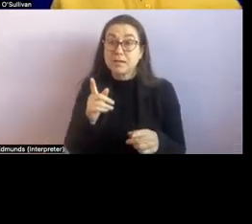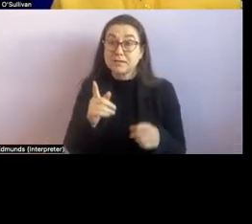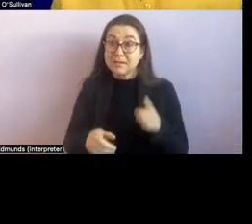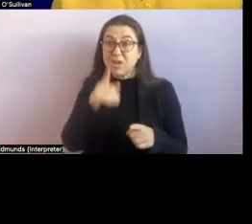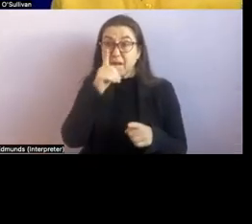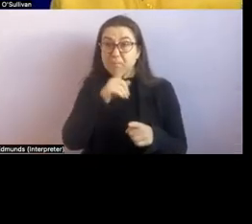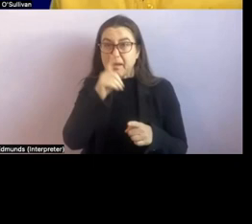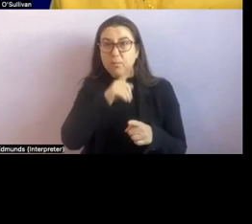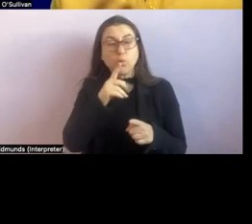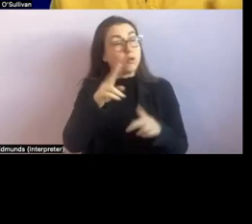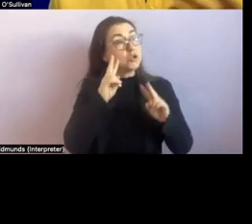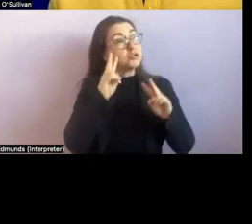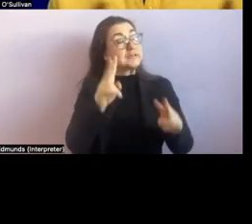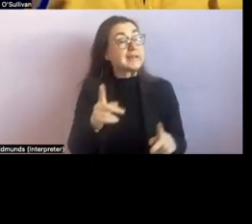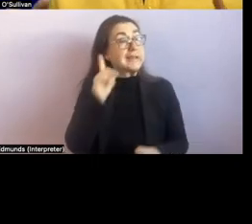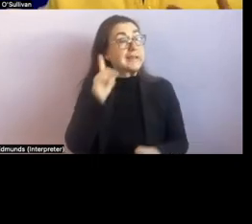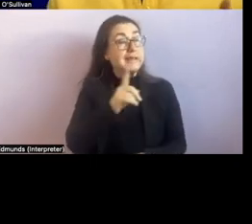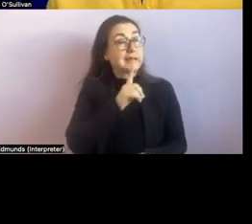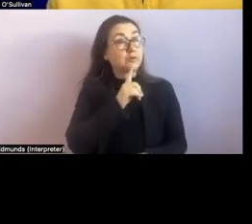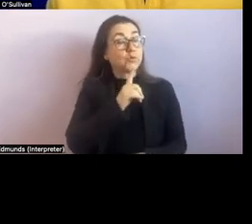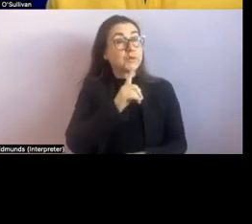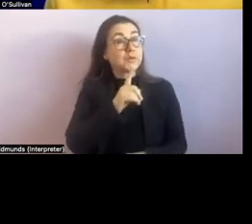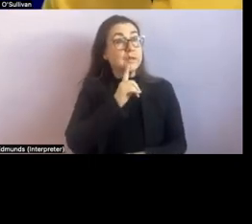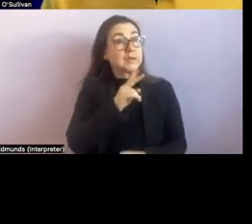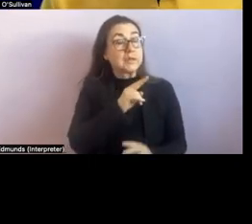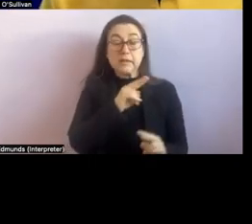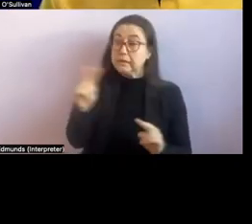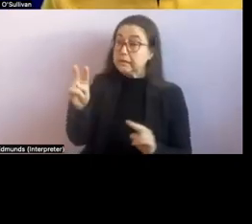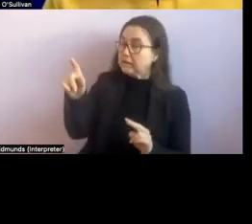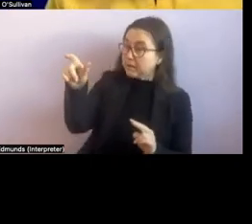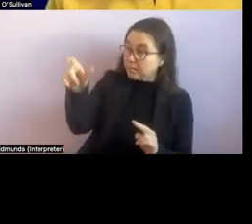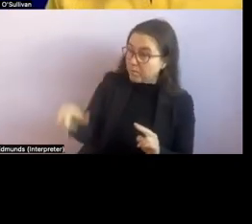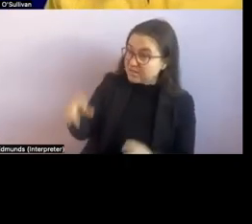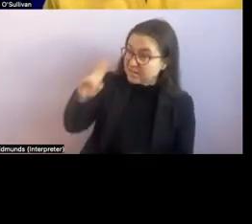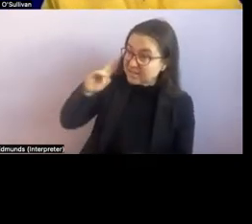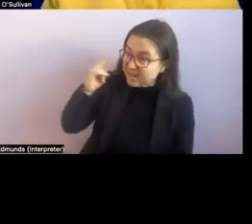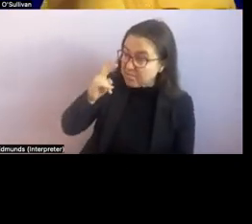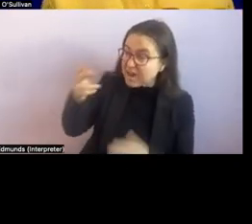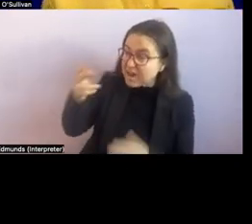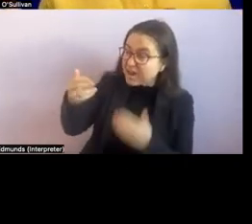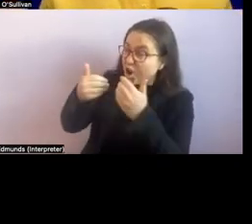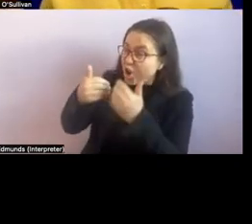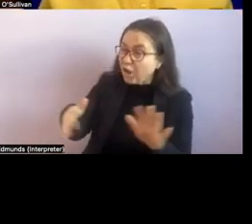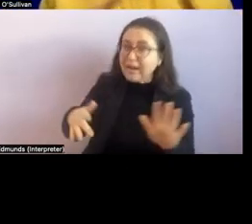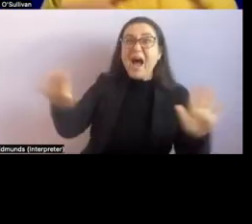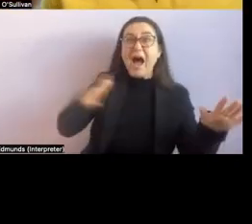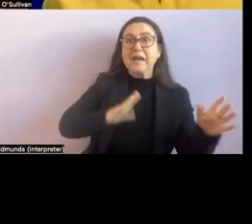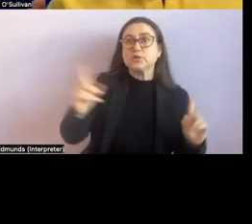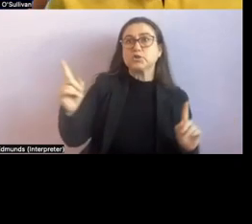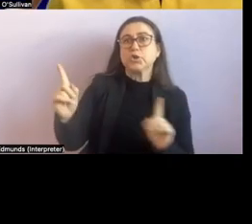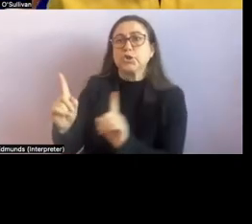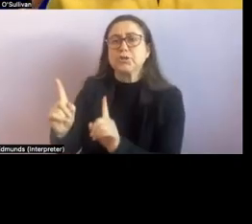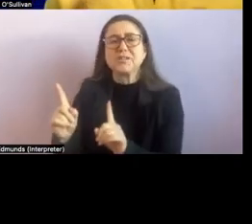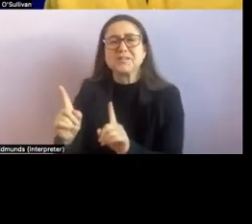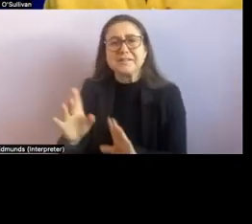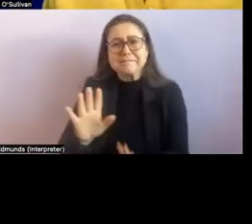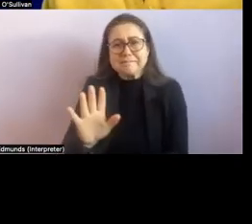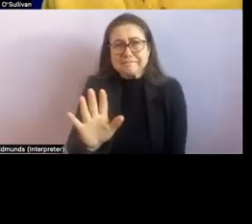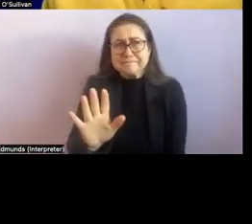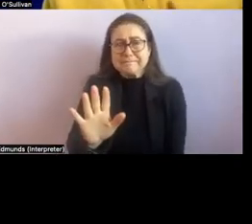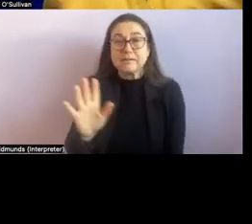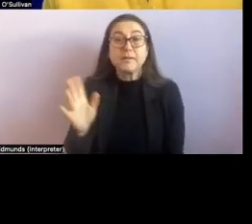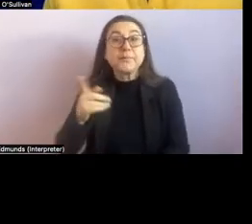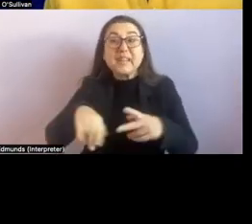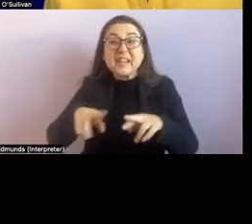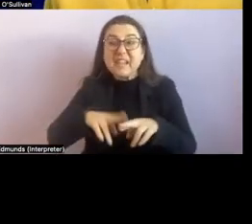they're lost um and feel like that that's something that they need to correct um for example if someone is what is gone into a room um